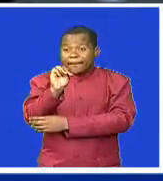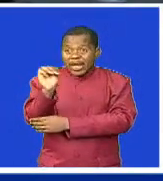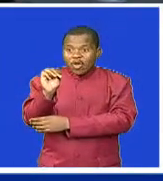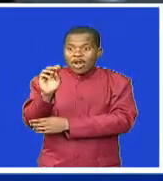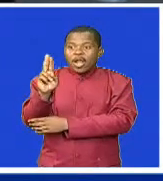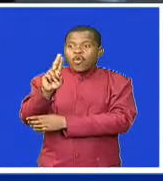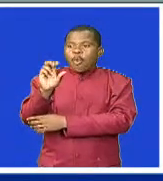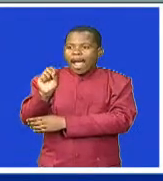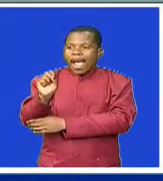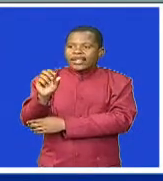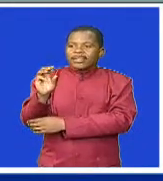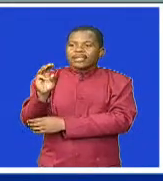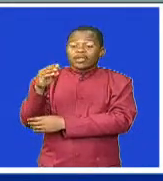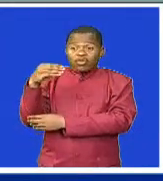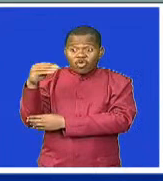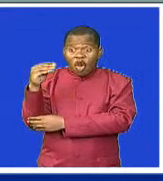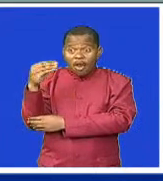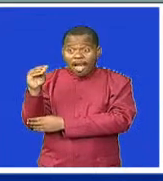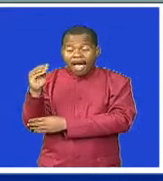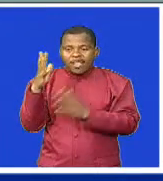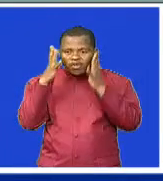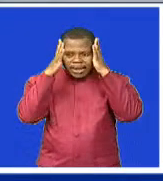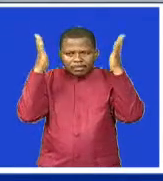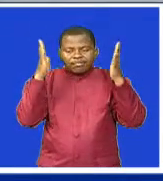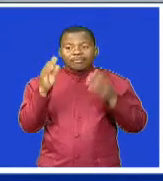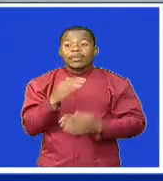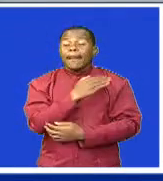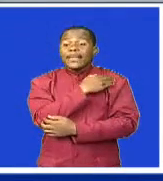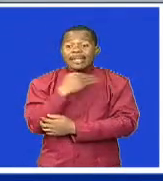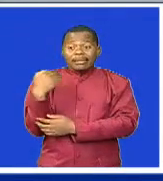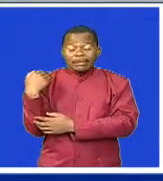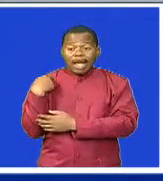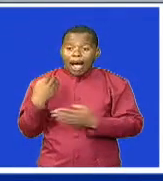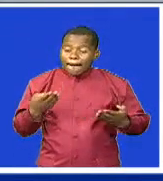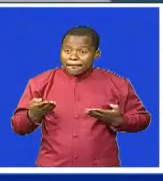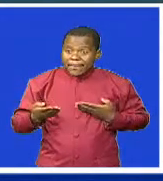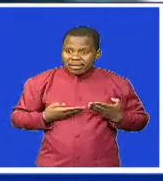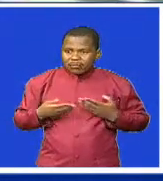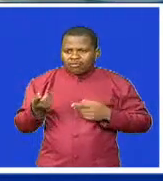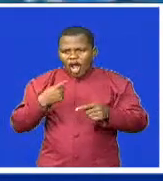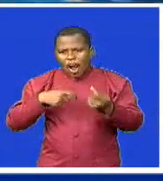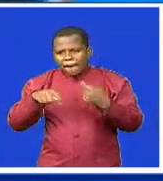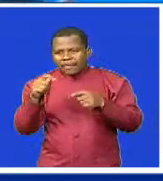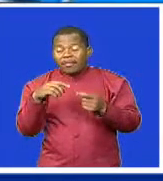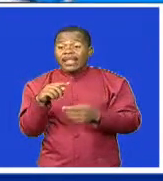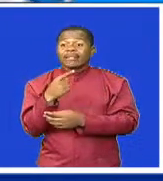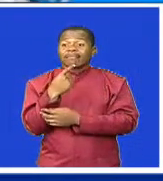Commerce says government is working towards introducing business lessons at school level.